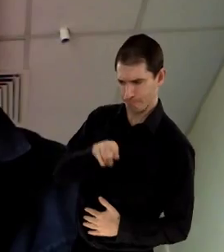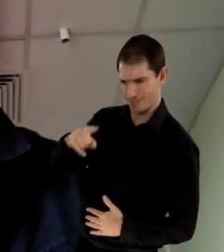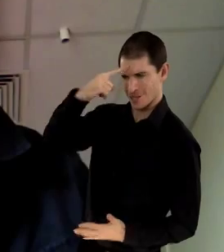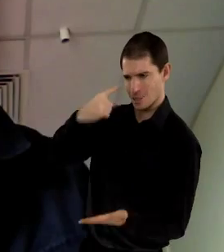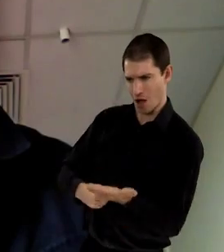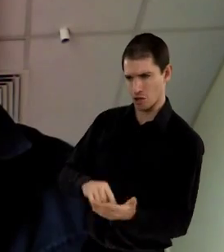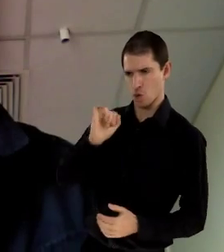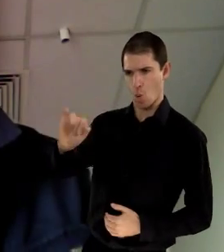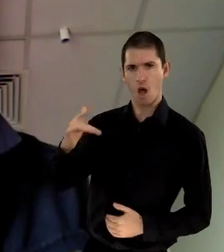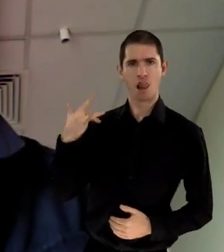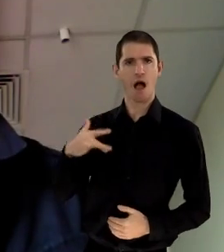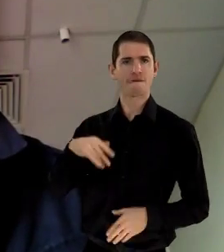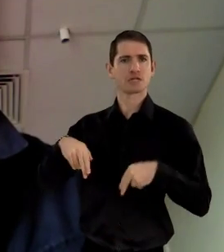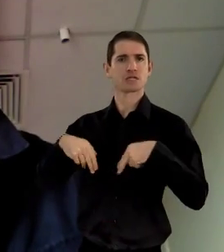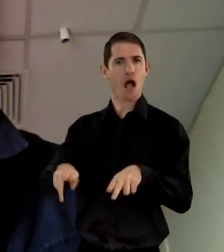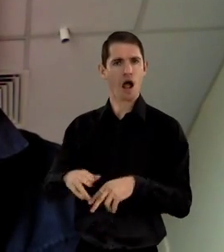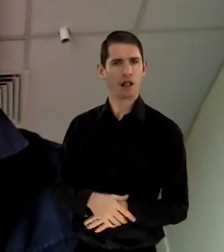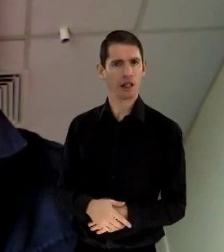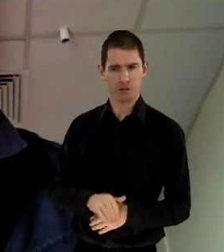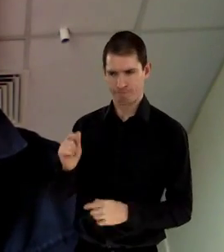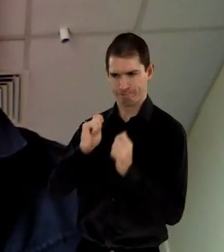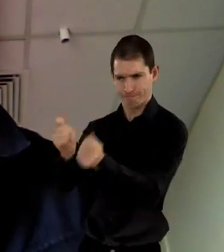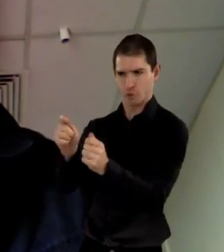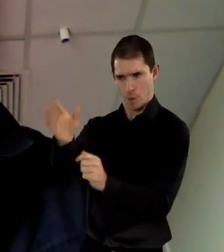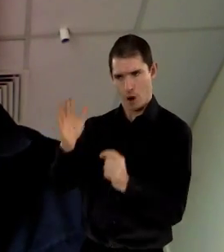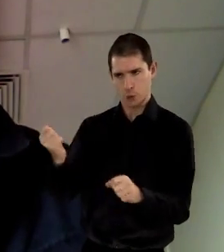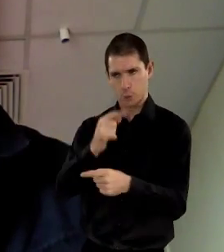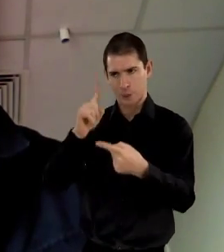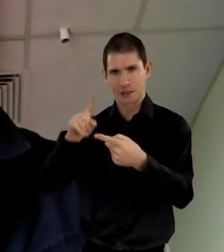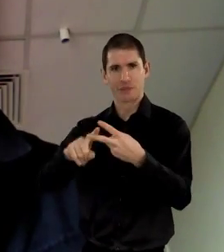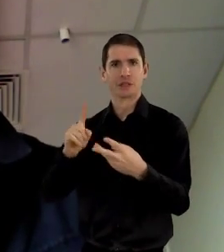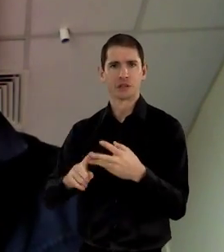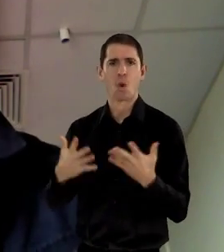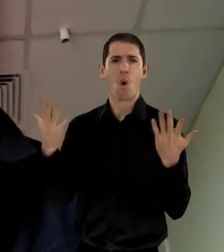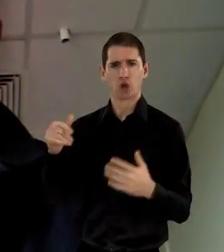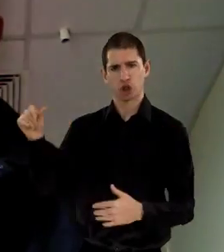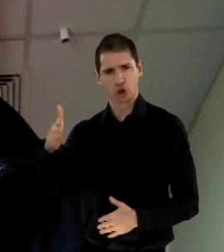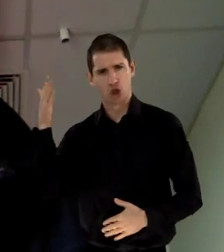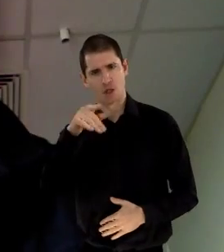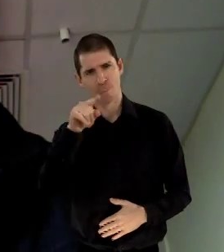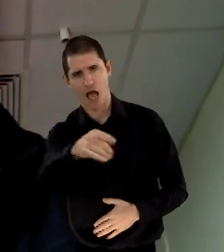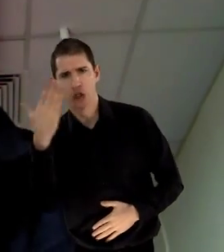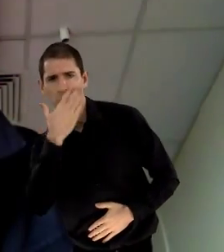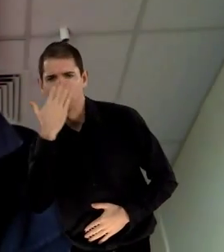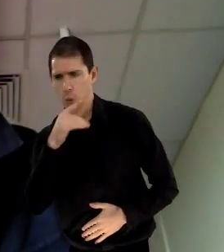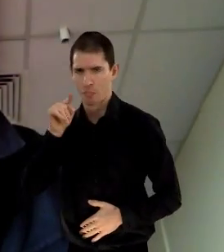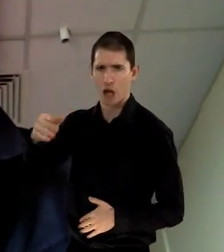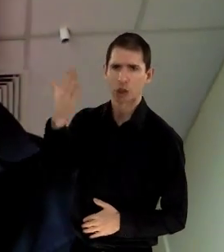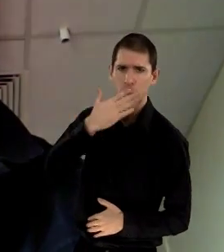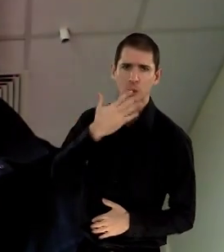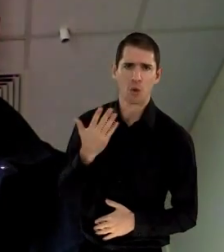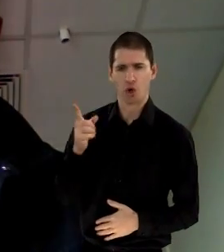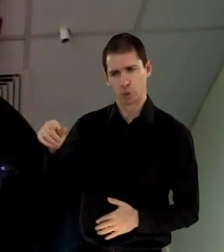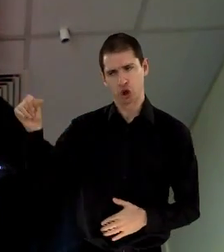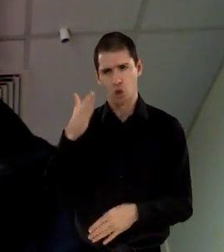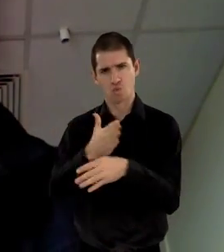privilege to decide on what kind of lifestyles we should have, whether we should go to this school or that school,